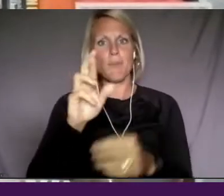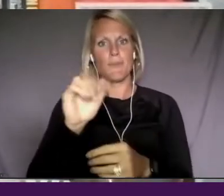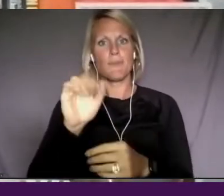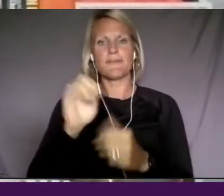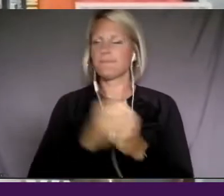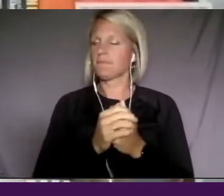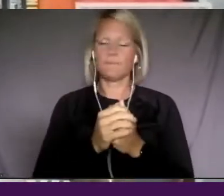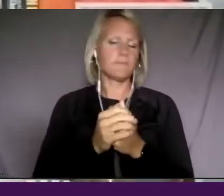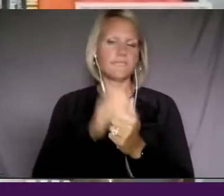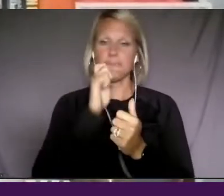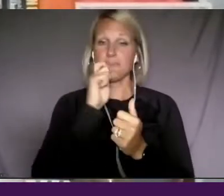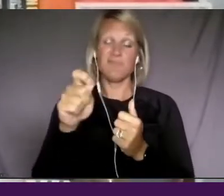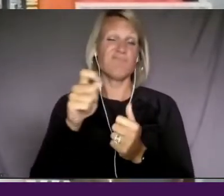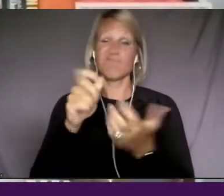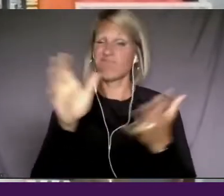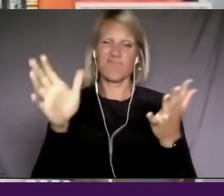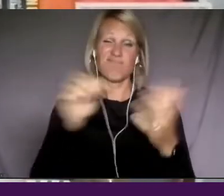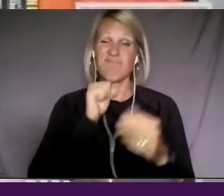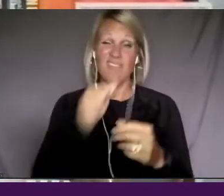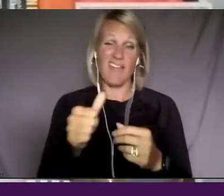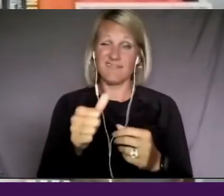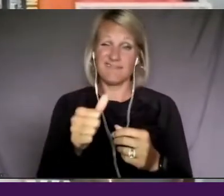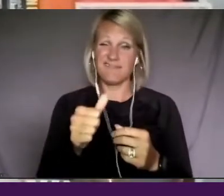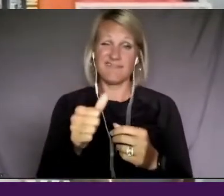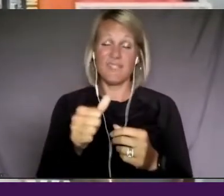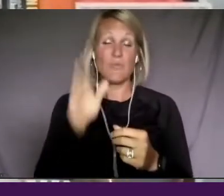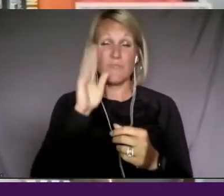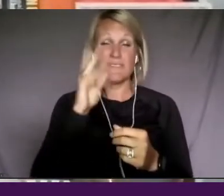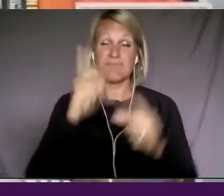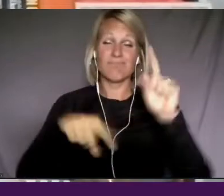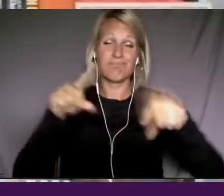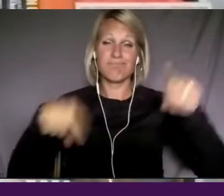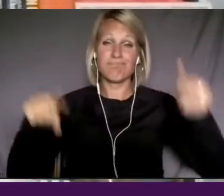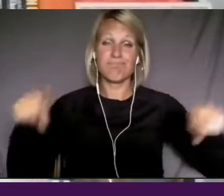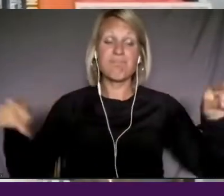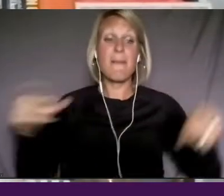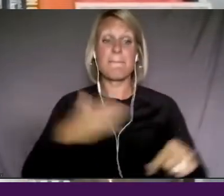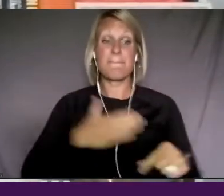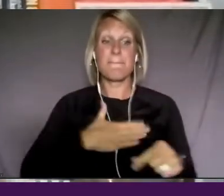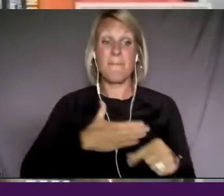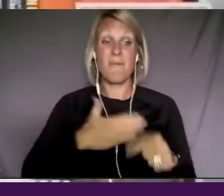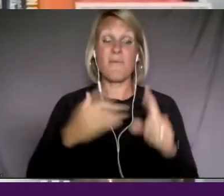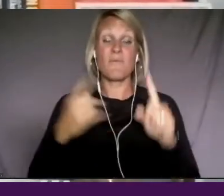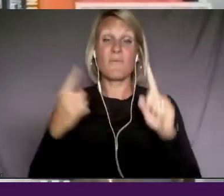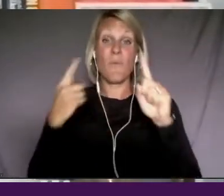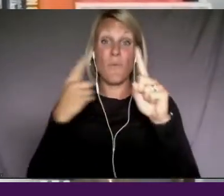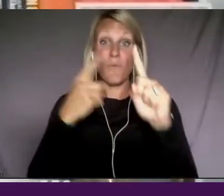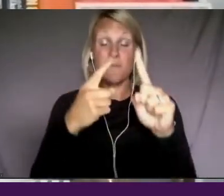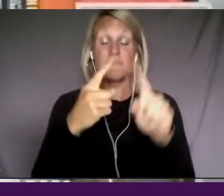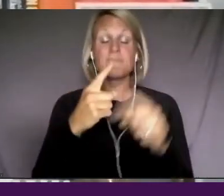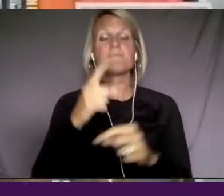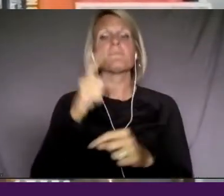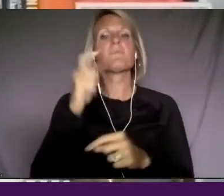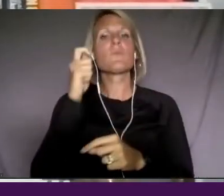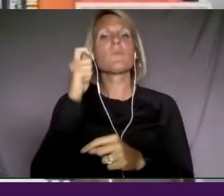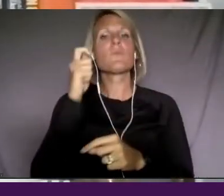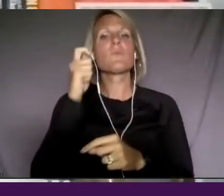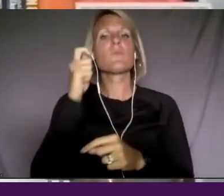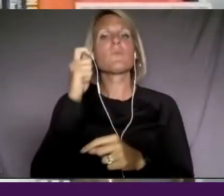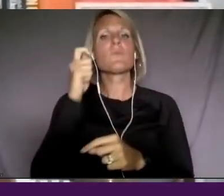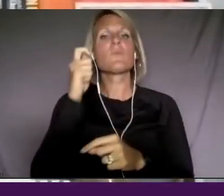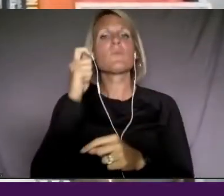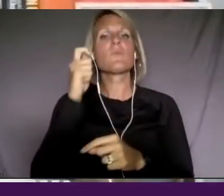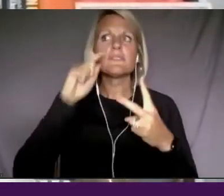you're going to see. Um, I am really focused on racial diversity, gender diversity, geographic